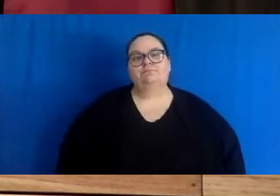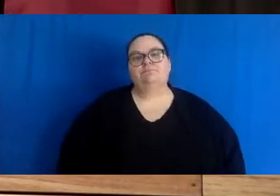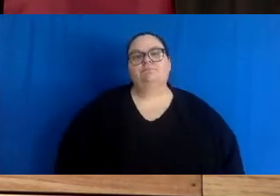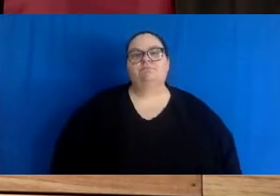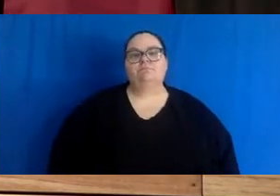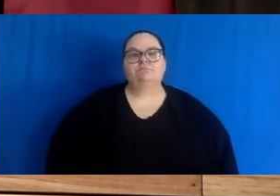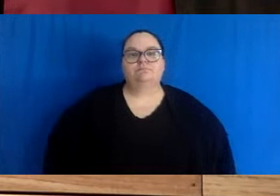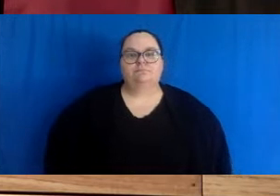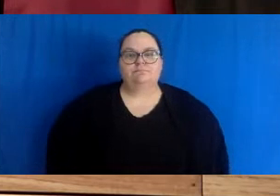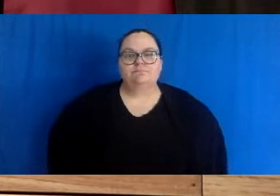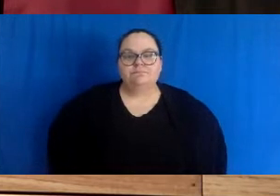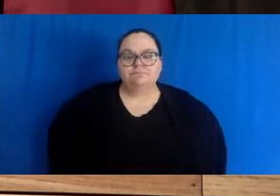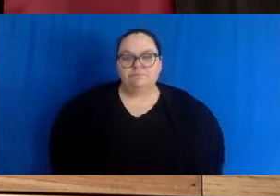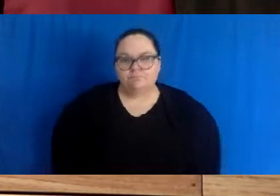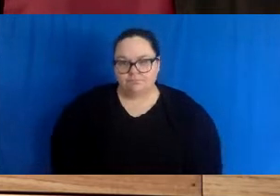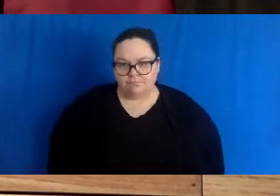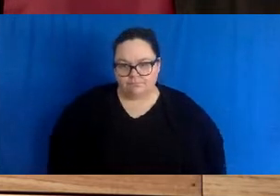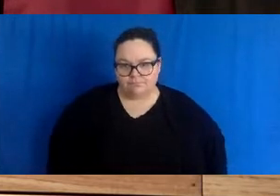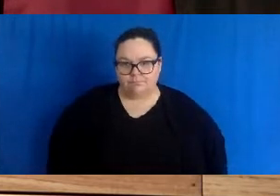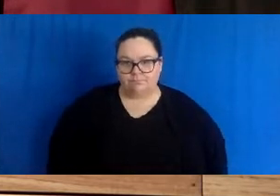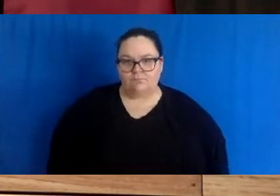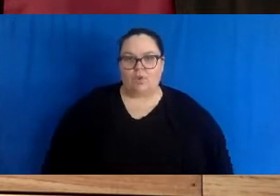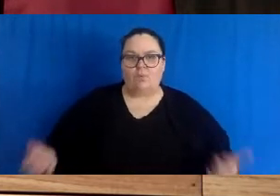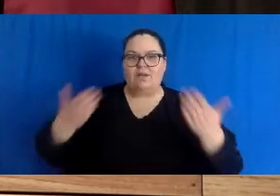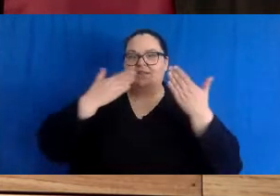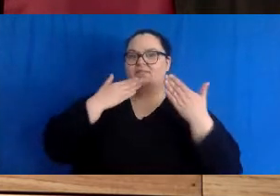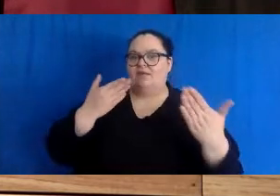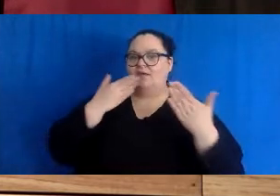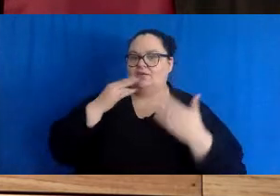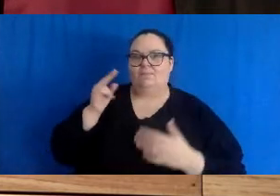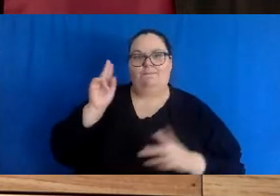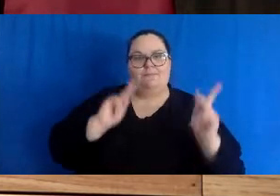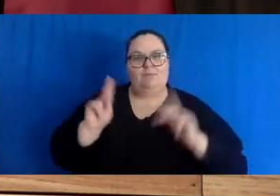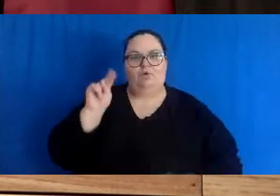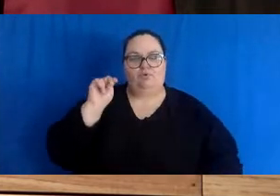like to thank and advance New Brunswickers